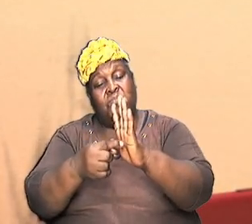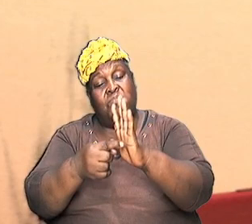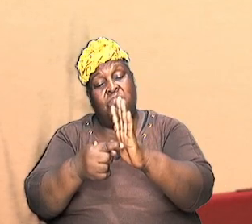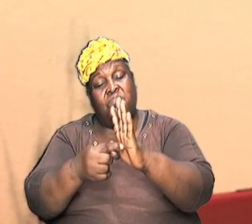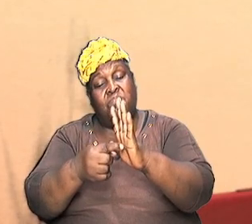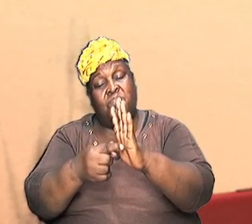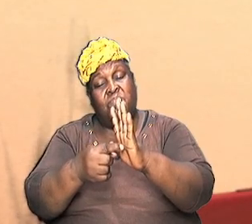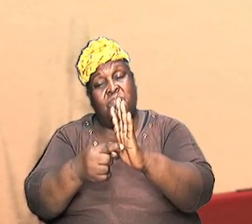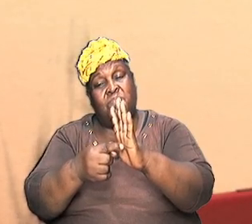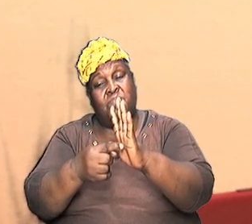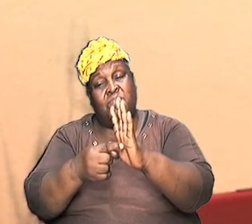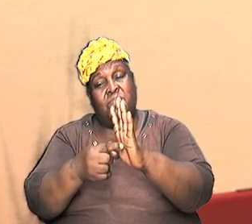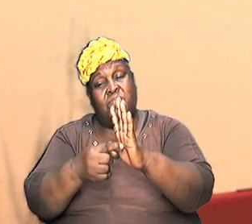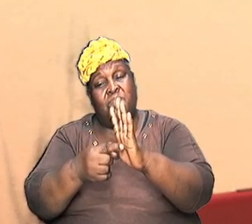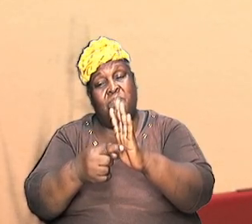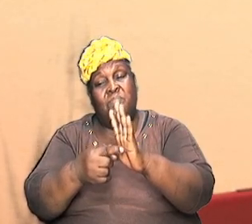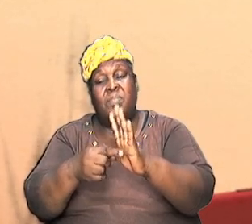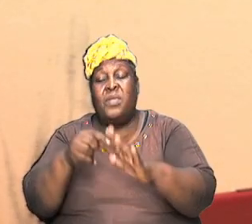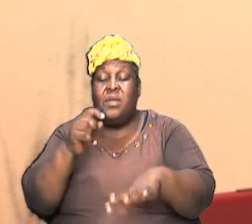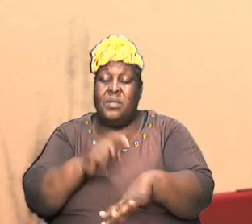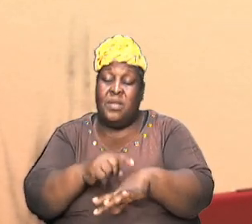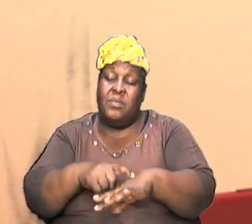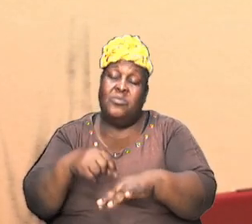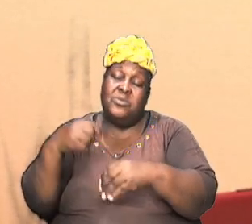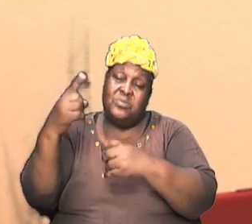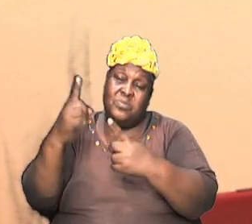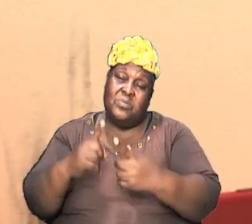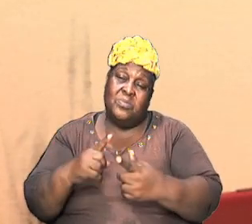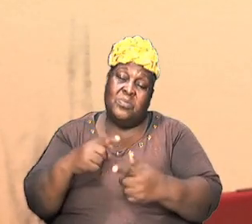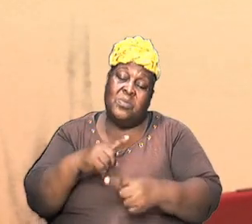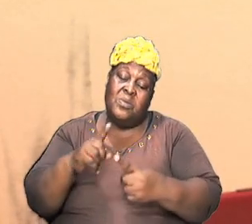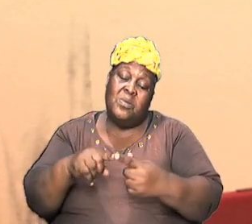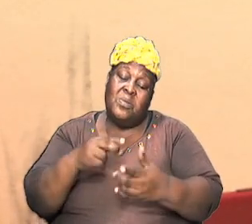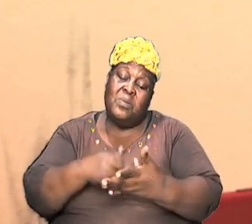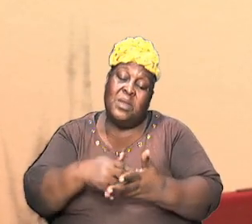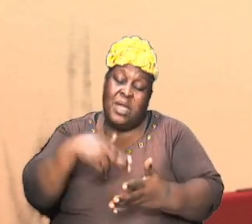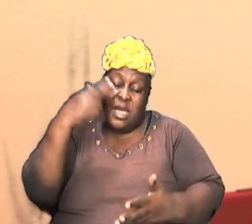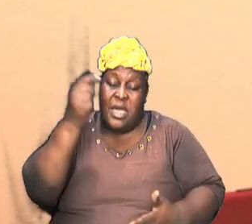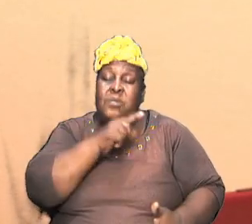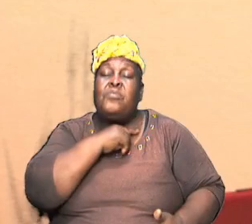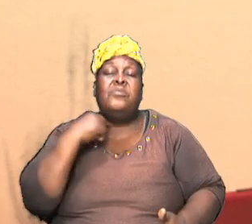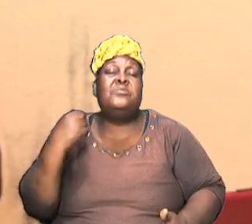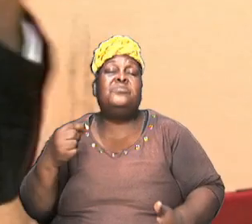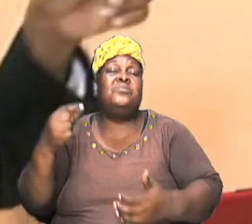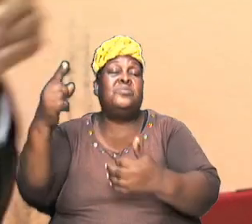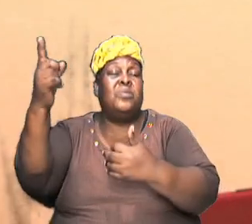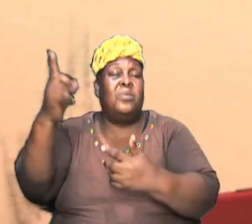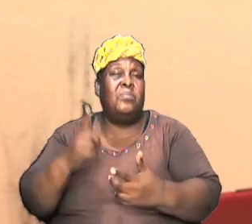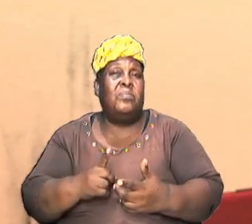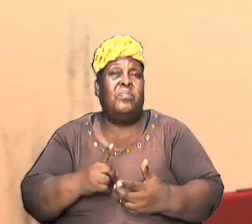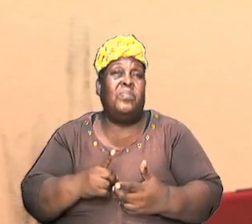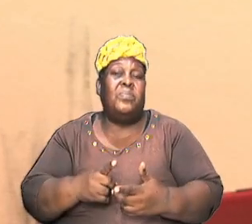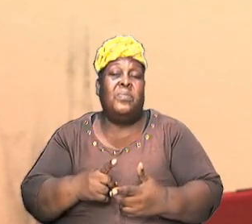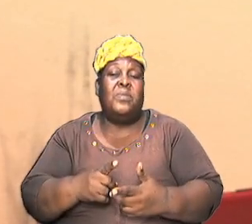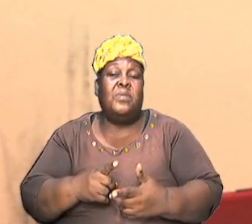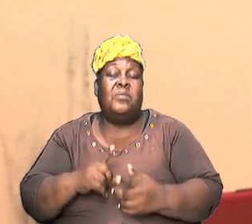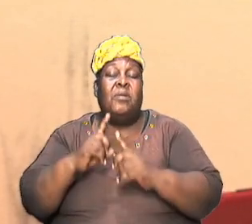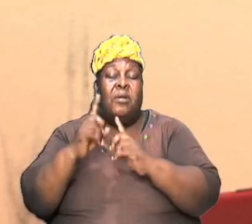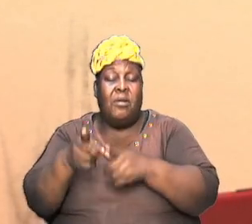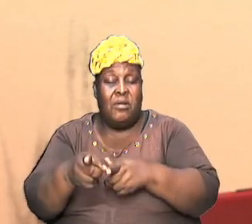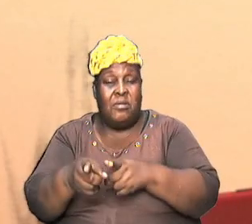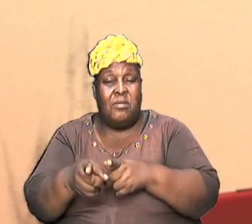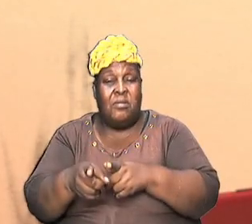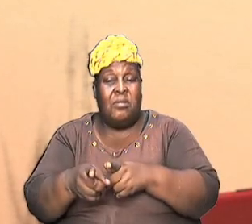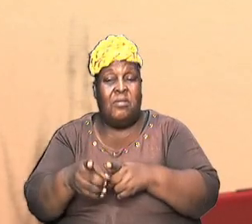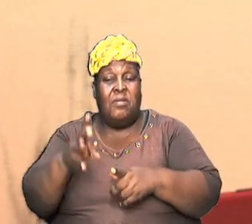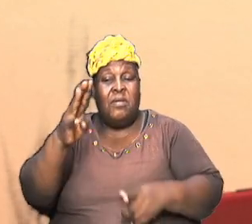that a time was coming when a high priest would come after that order and it would have been